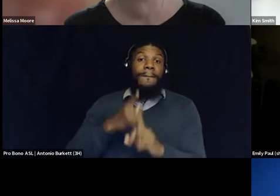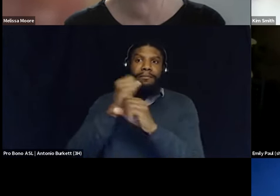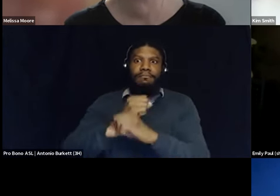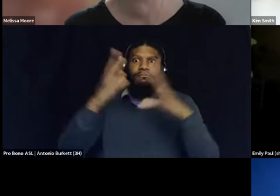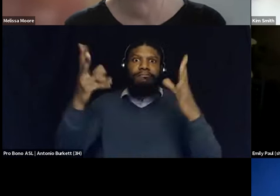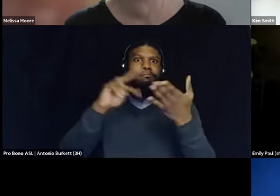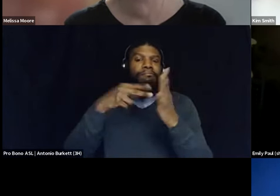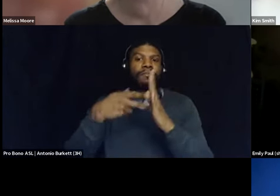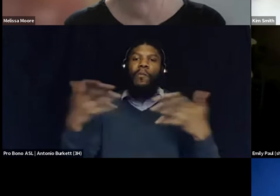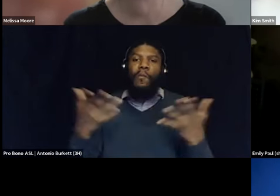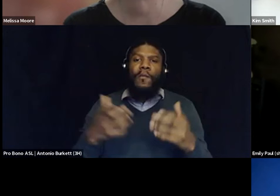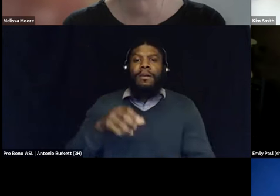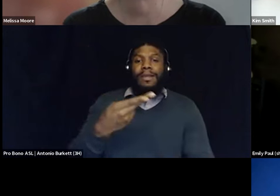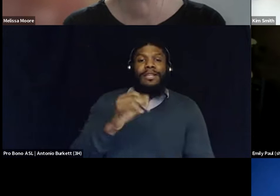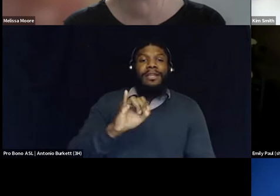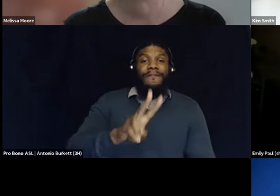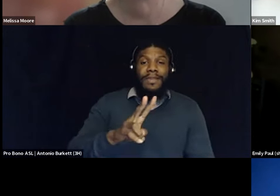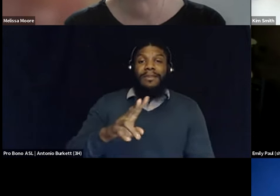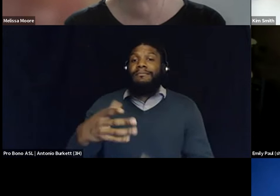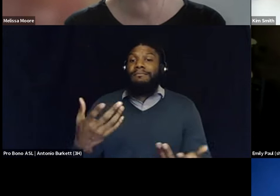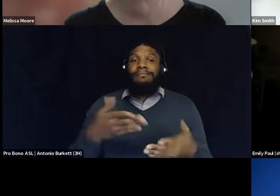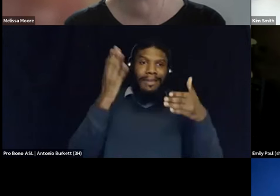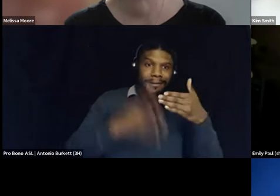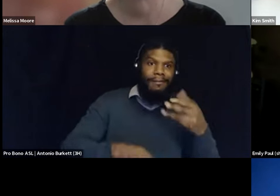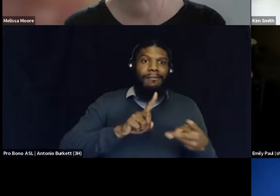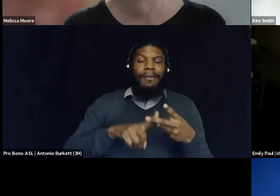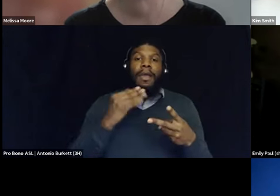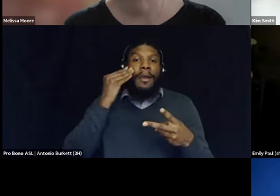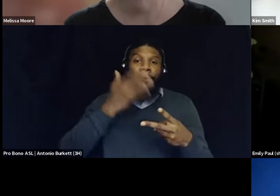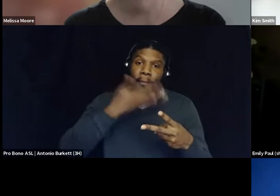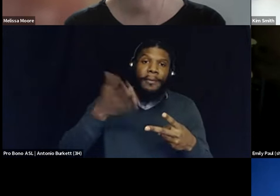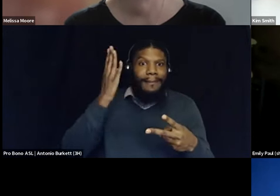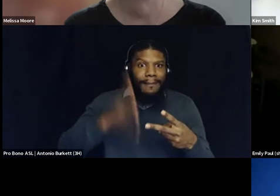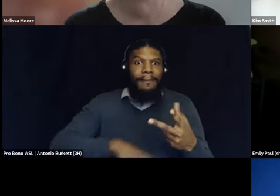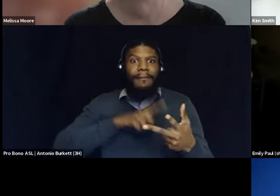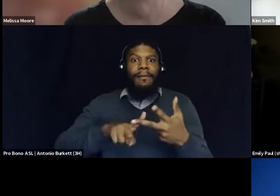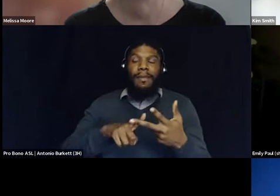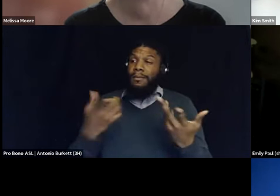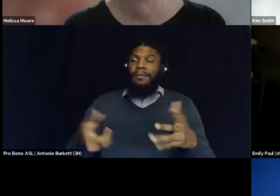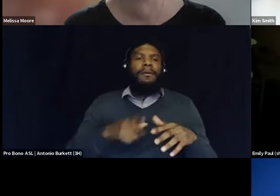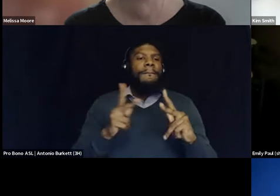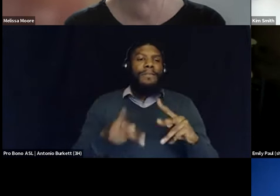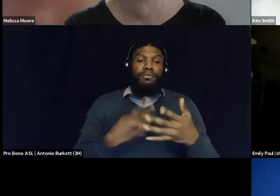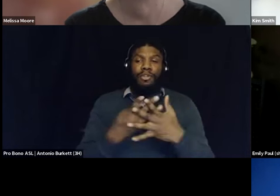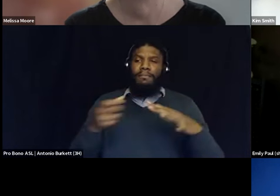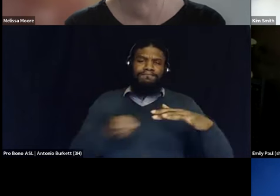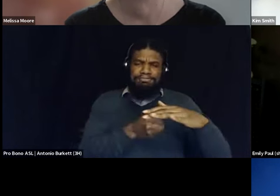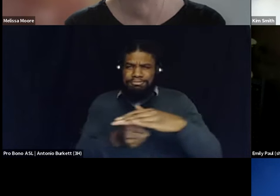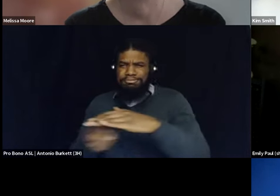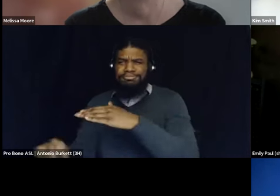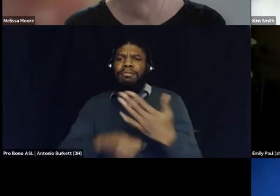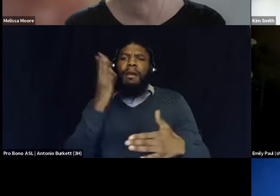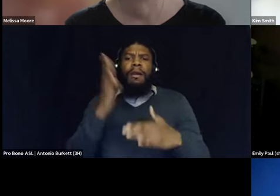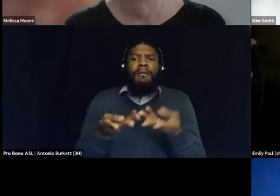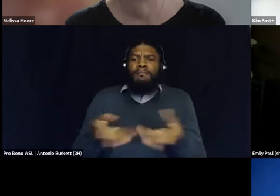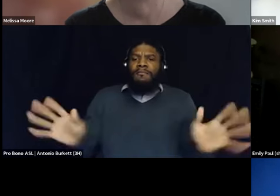is to end HIV, end homelessness, end homelessness, incarceration, and, of course, more relevant to why we're here